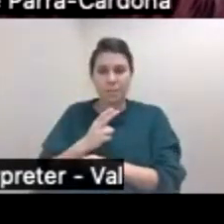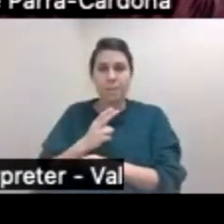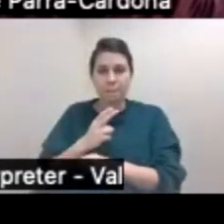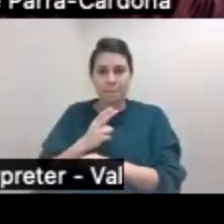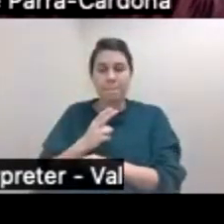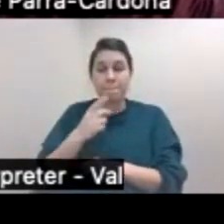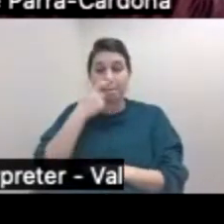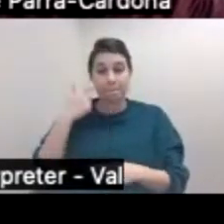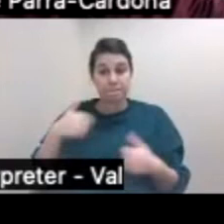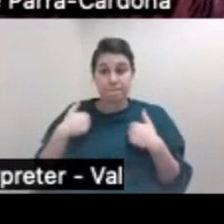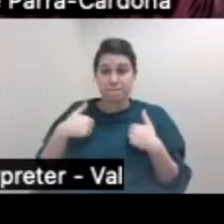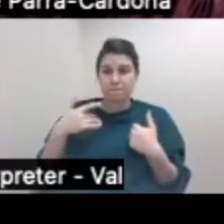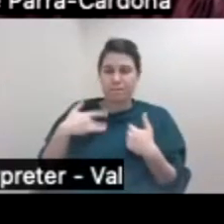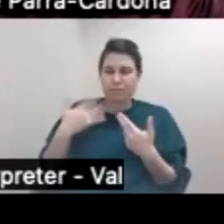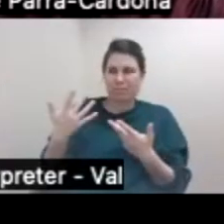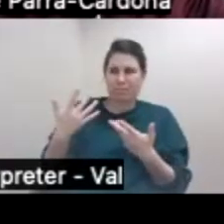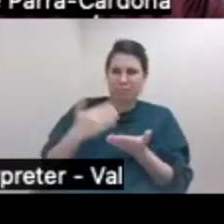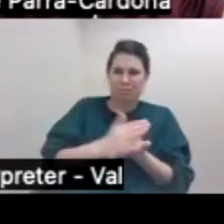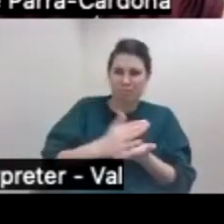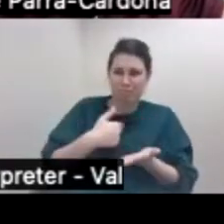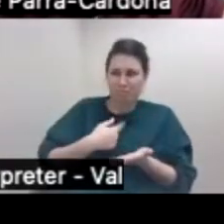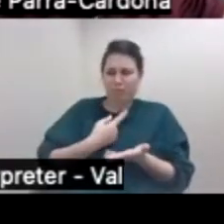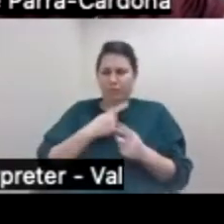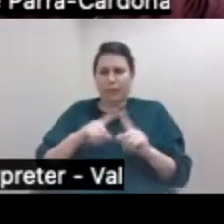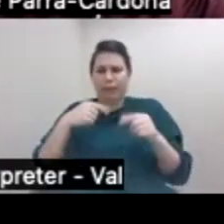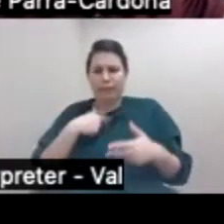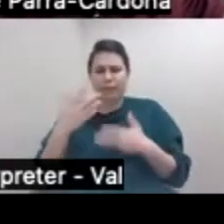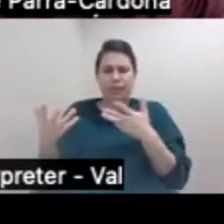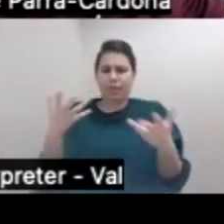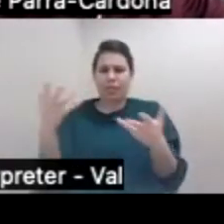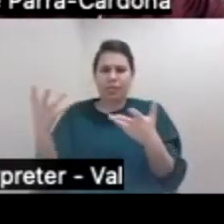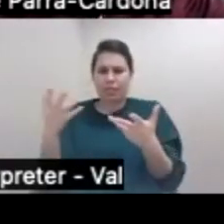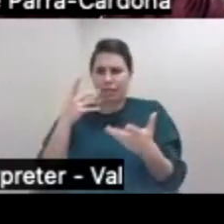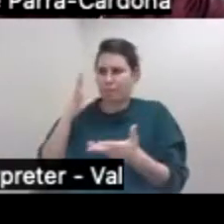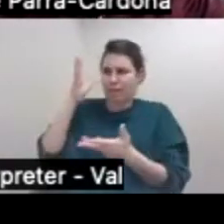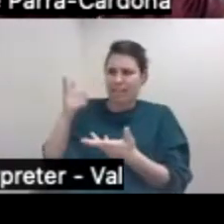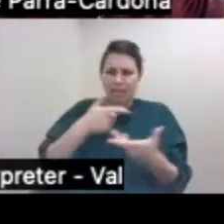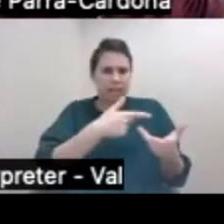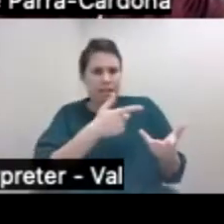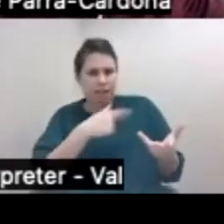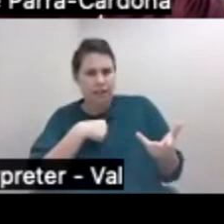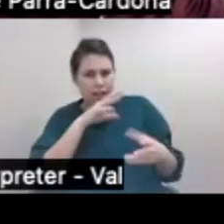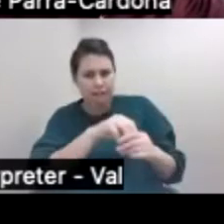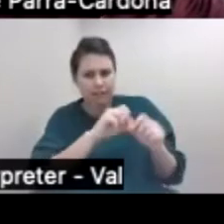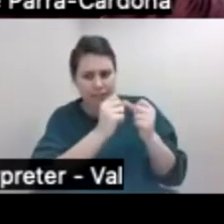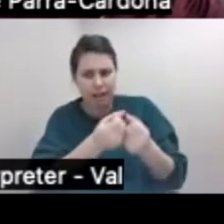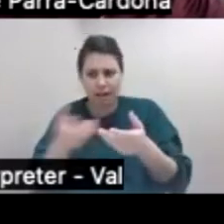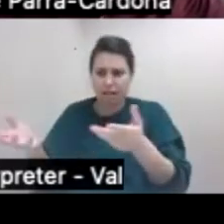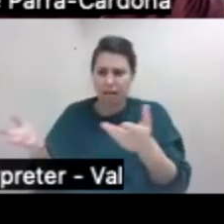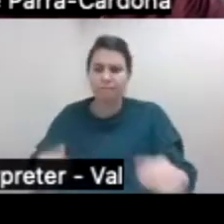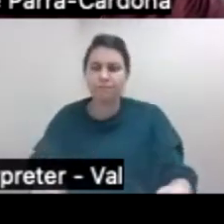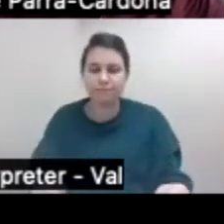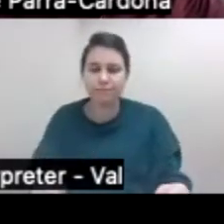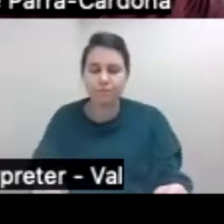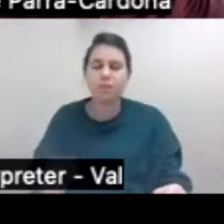basically feel alienated. So we learn, we learn a lot about the importance of continuing to maintain adhering to the core